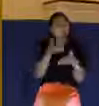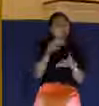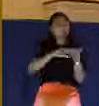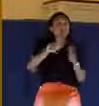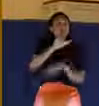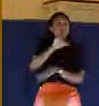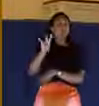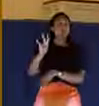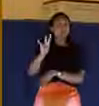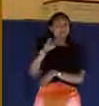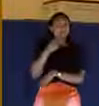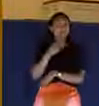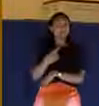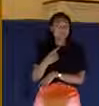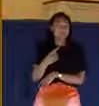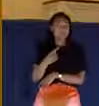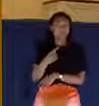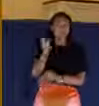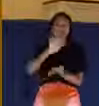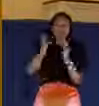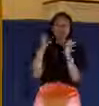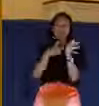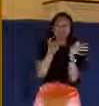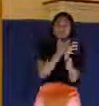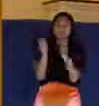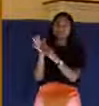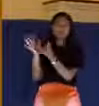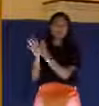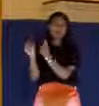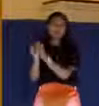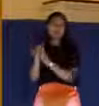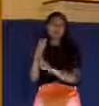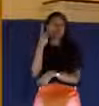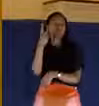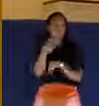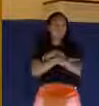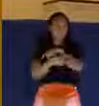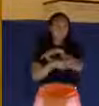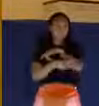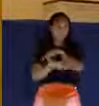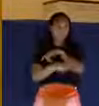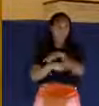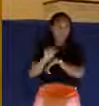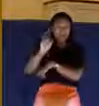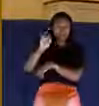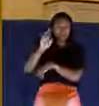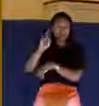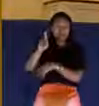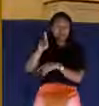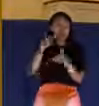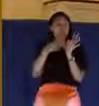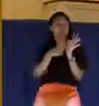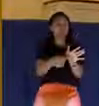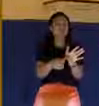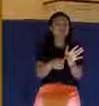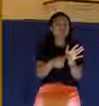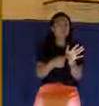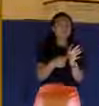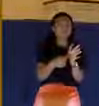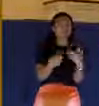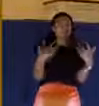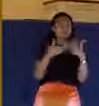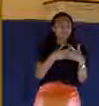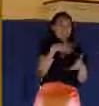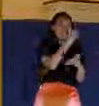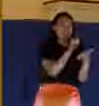27, where it says that he was crucified with two thieves. And again, Mark points out how that this fulfilled the scripture where he was numbered with the